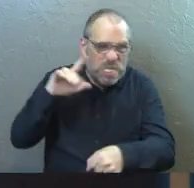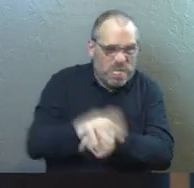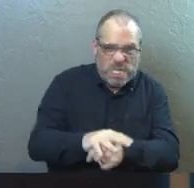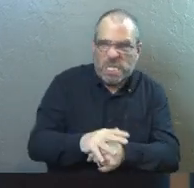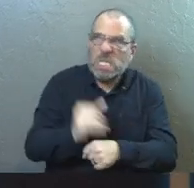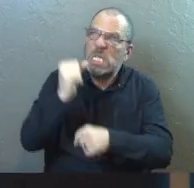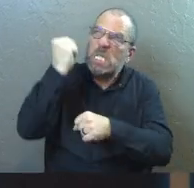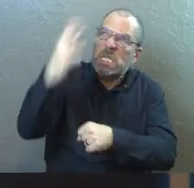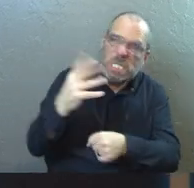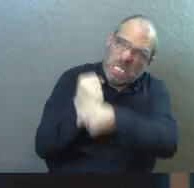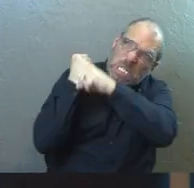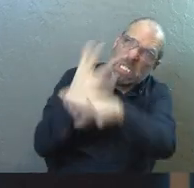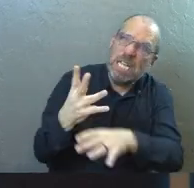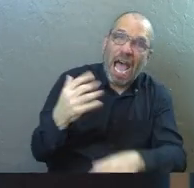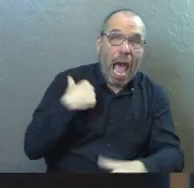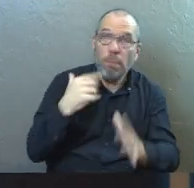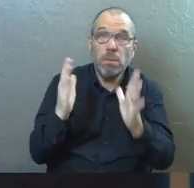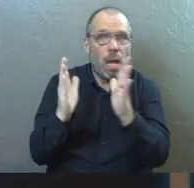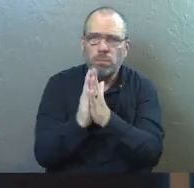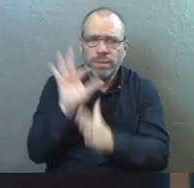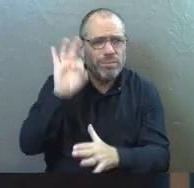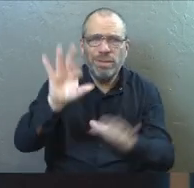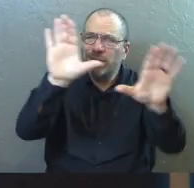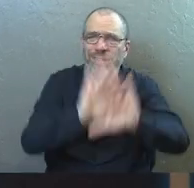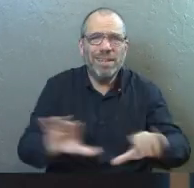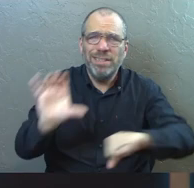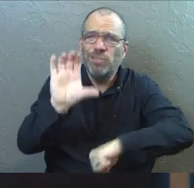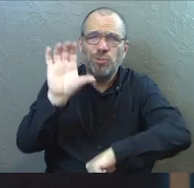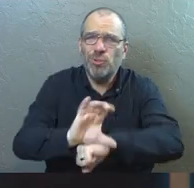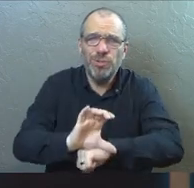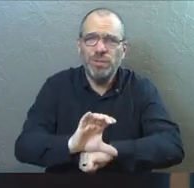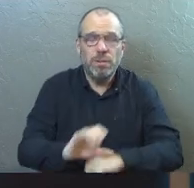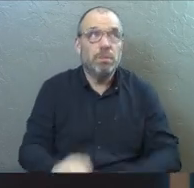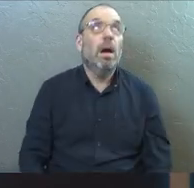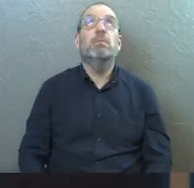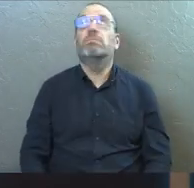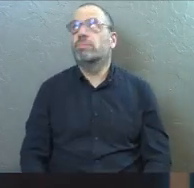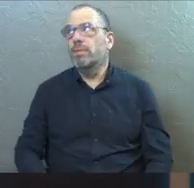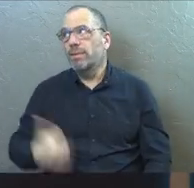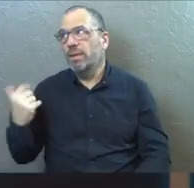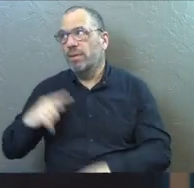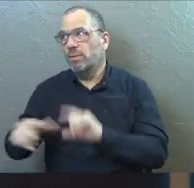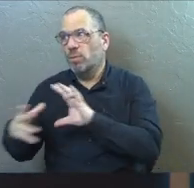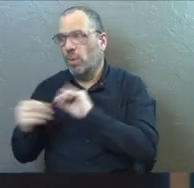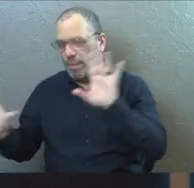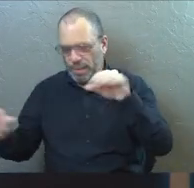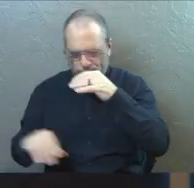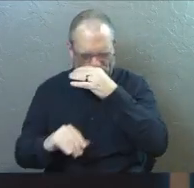wasn't steaming at God. I was still preaching on Sundays during that season, by the way, which is a whole other question.